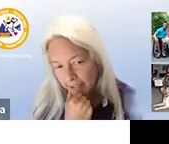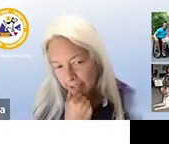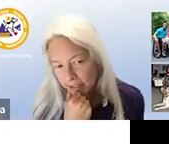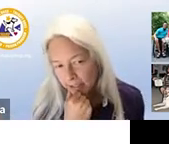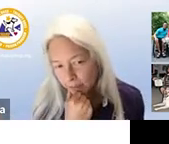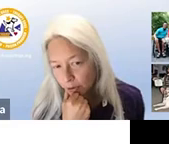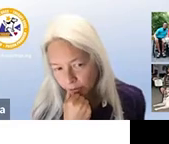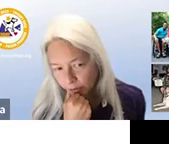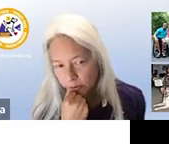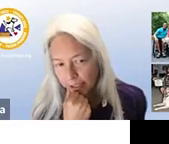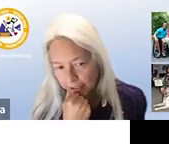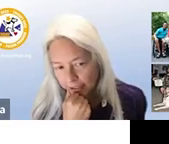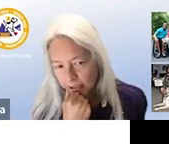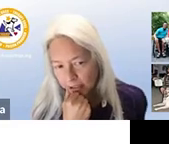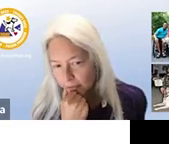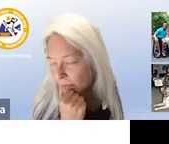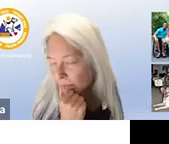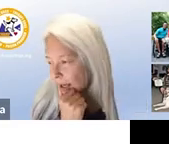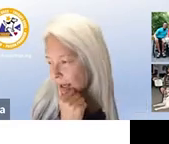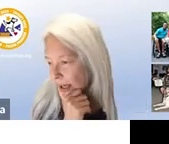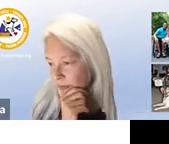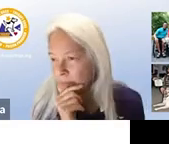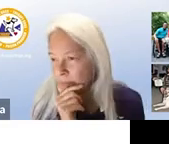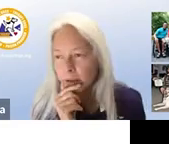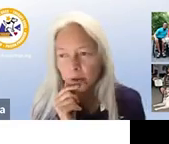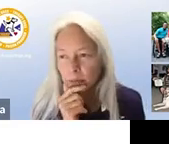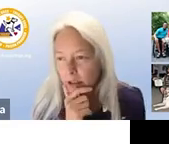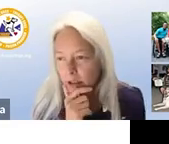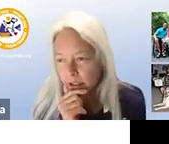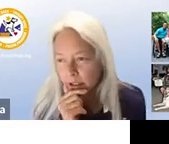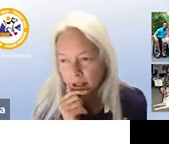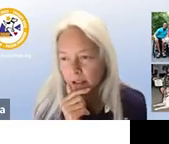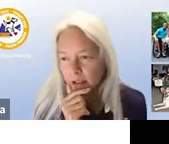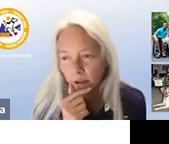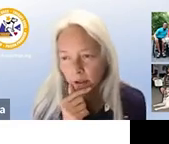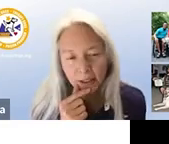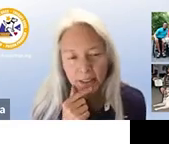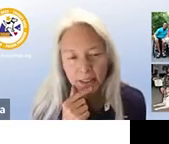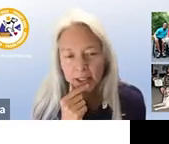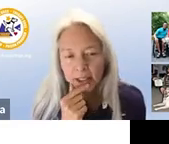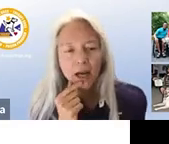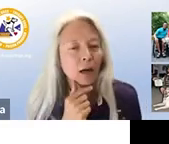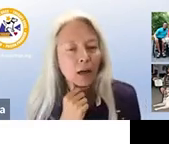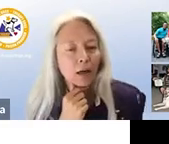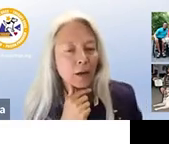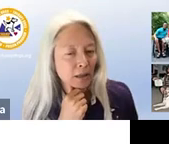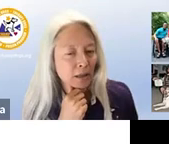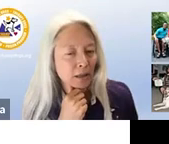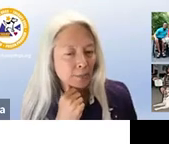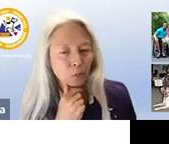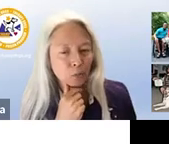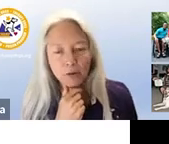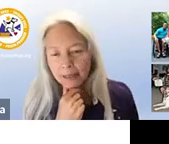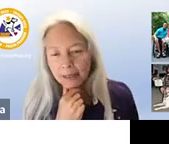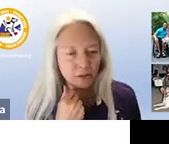and number two quite honestly i've been working with service dogs since the early 90s what type